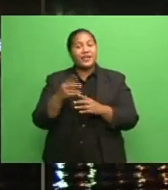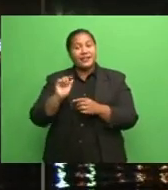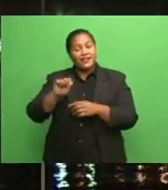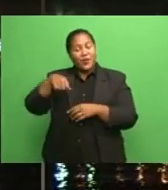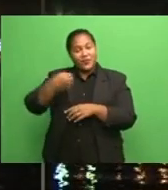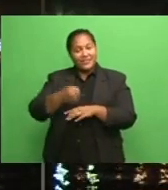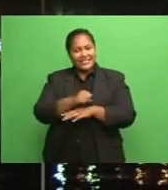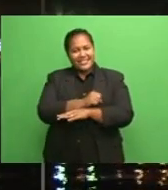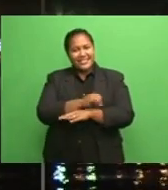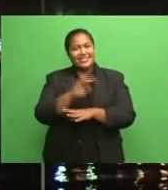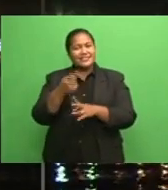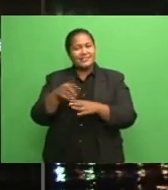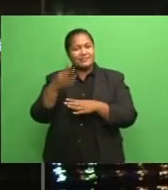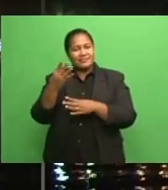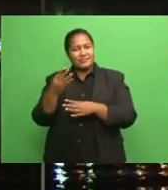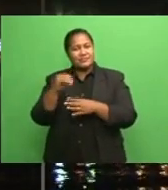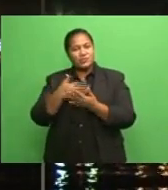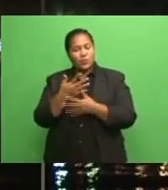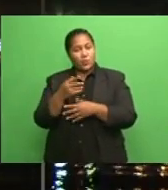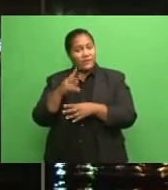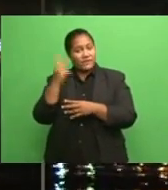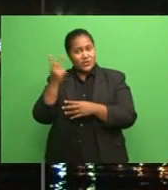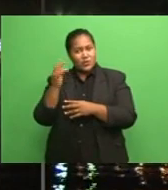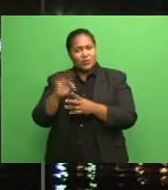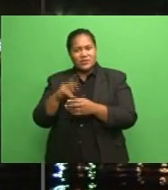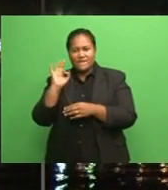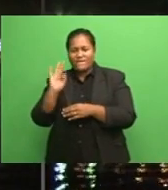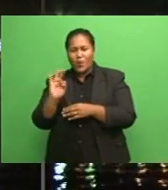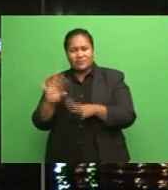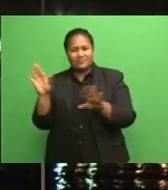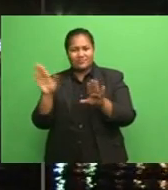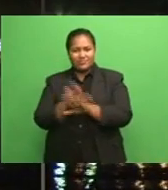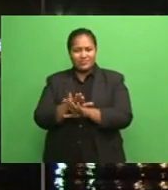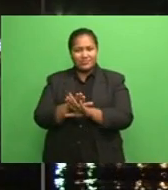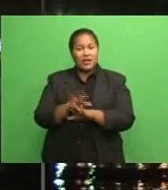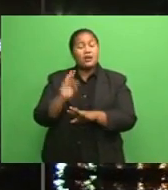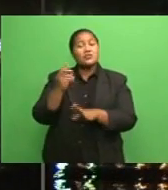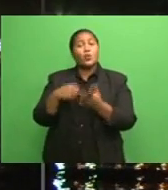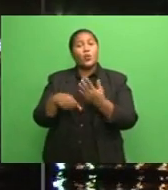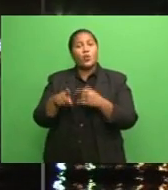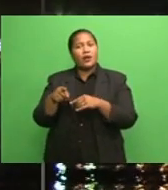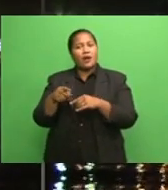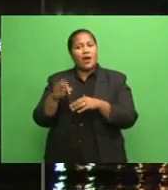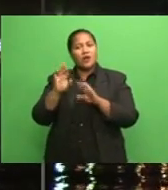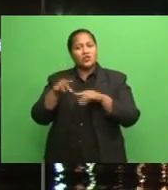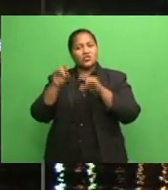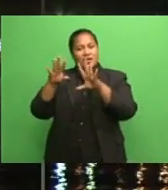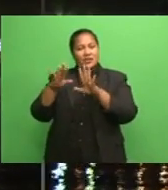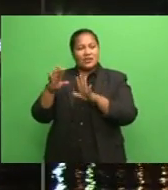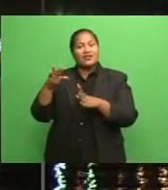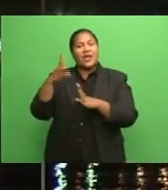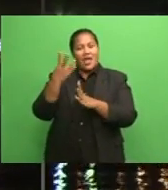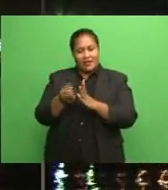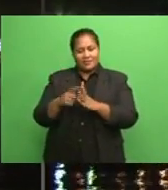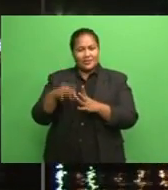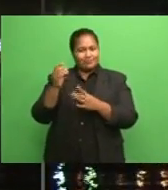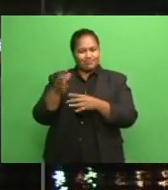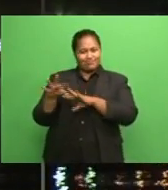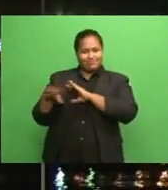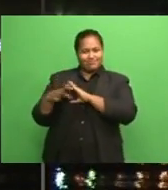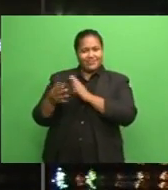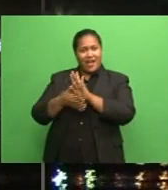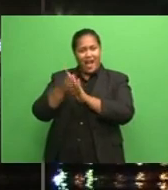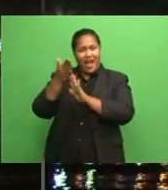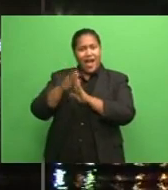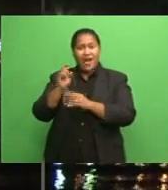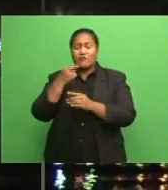fortnight after Victoria was forced into lockdown, the Australian state hit a terrifying high, reporting nearly 500 new